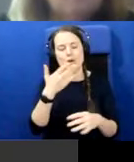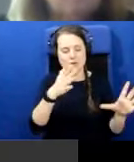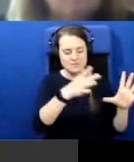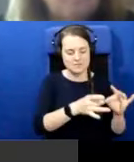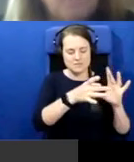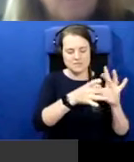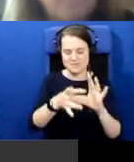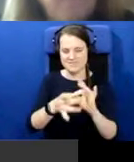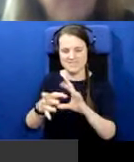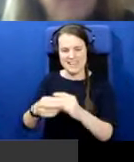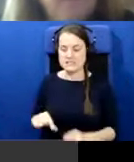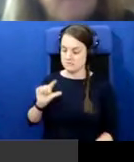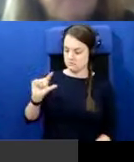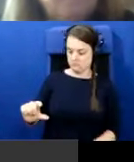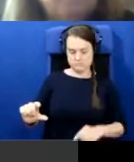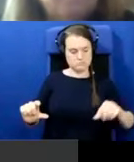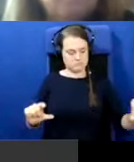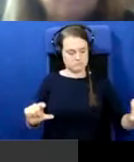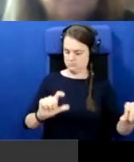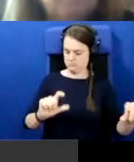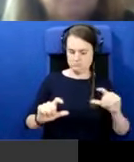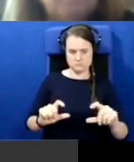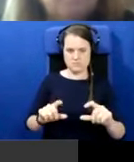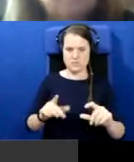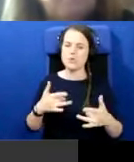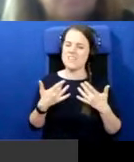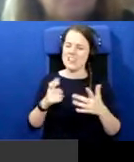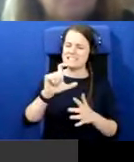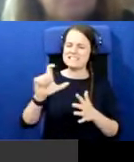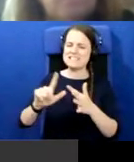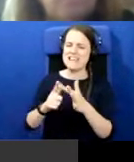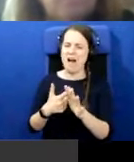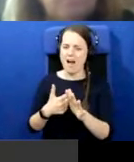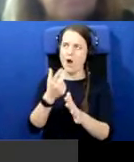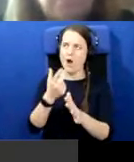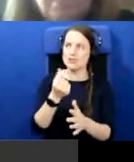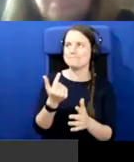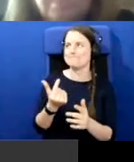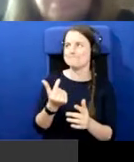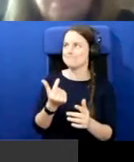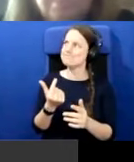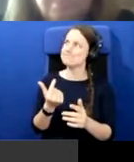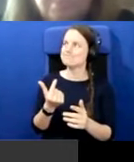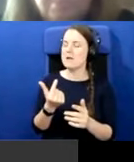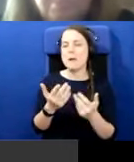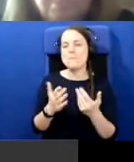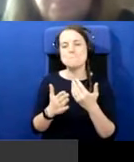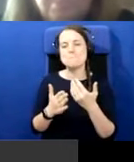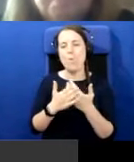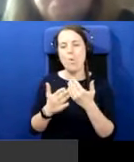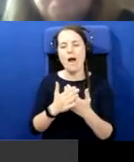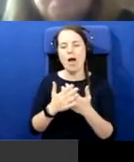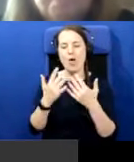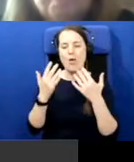each other. So I think SIA could do with a bit of, a bit more thought into the,